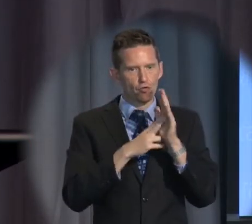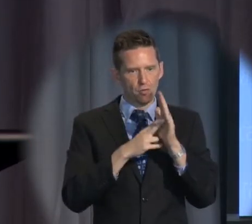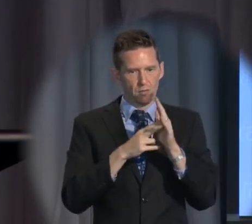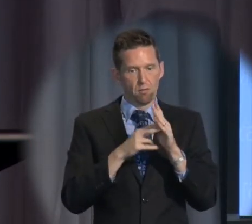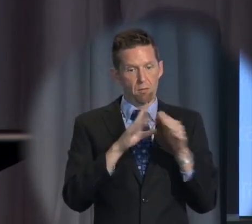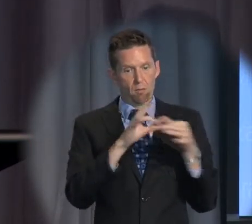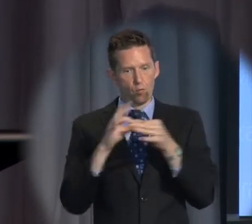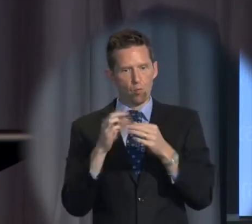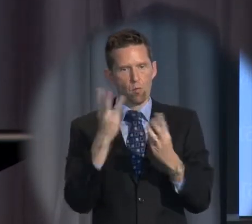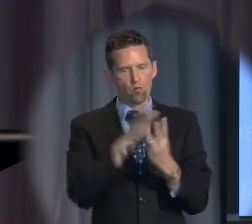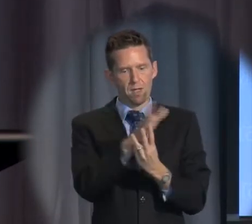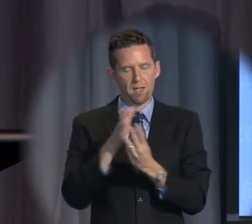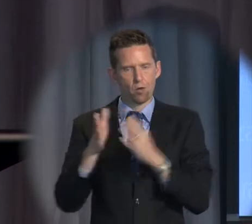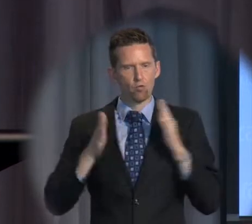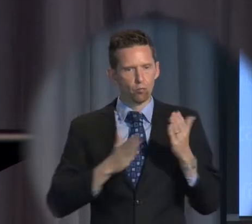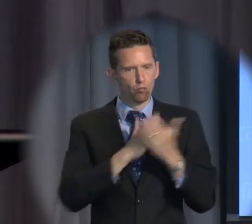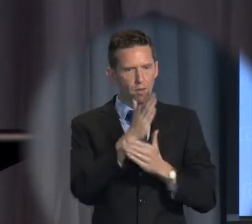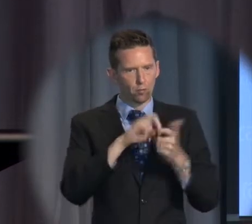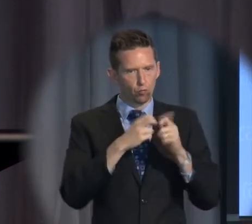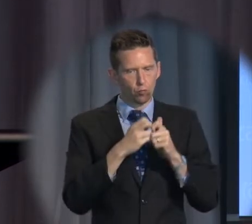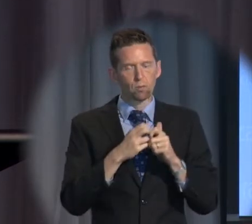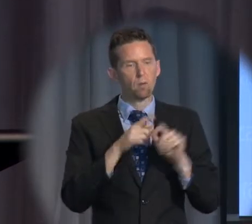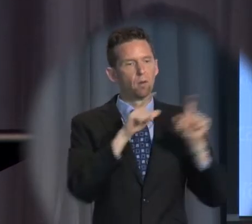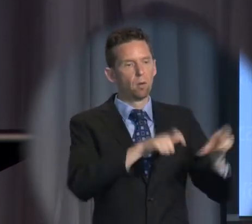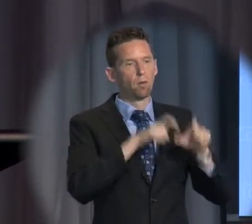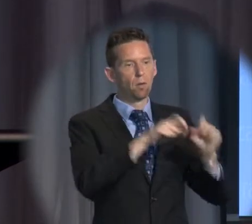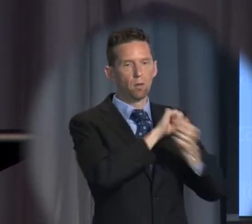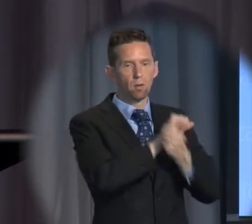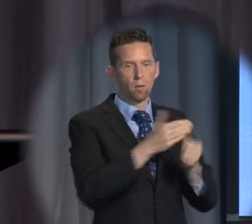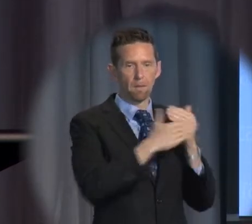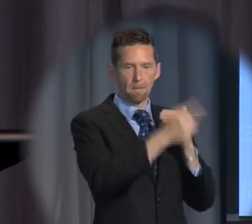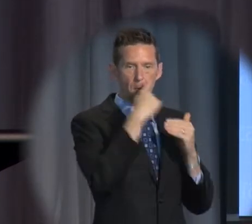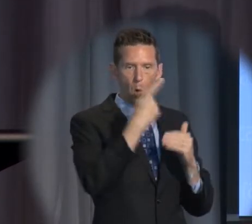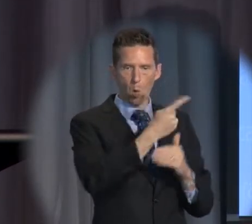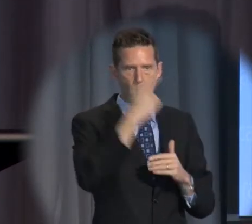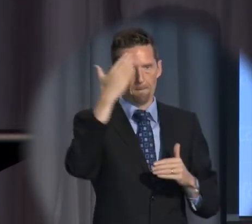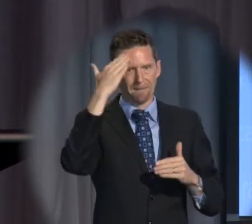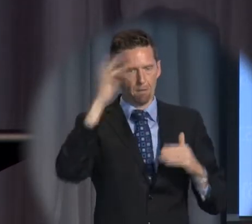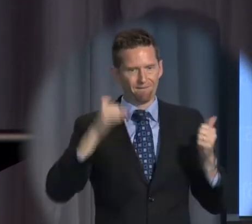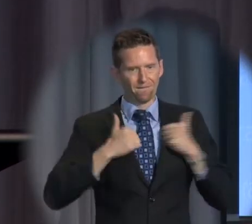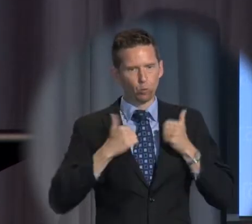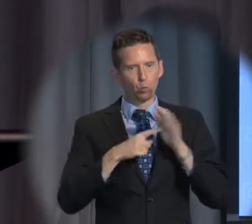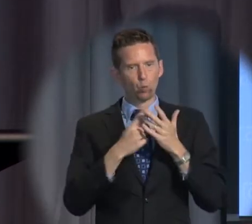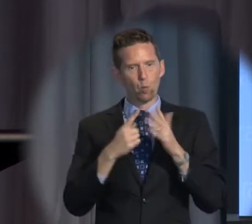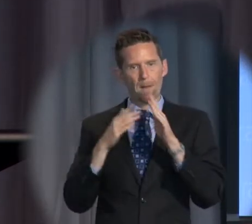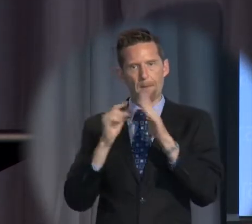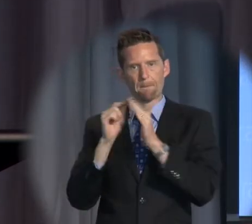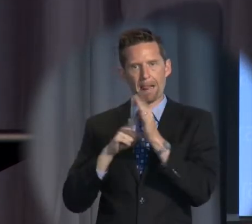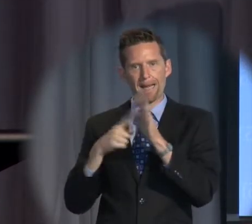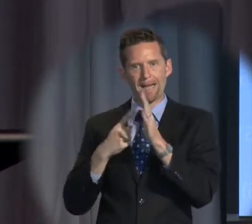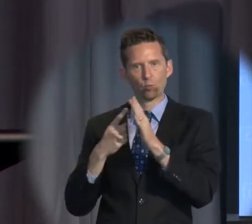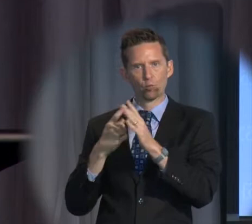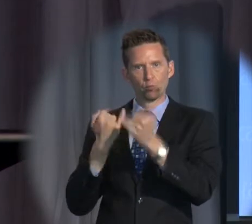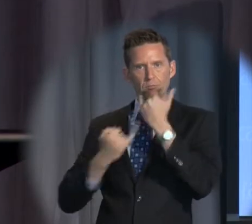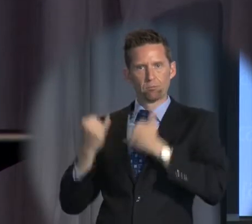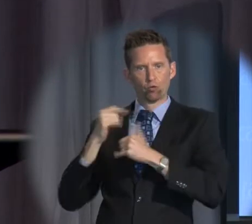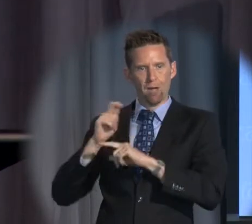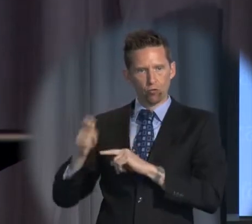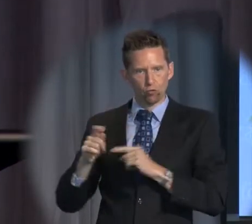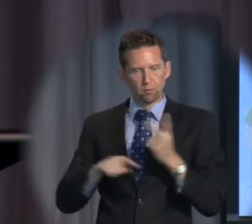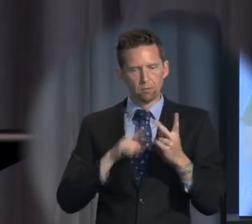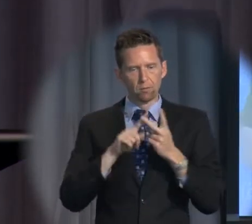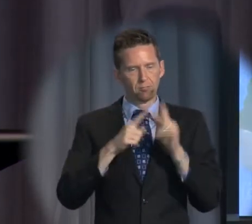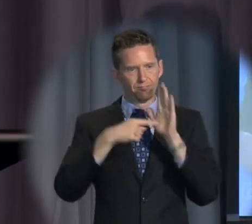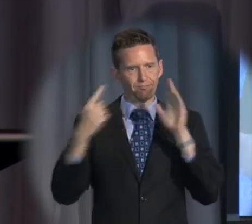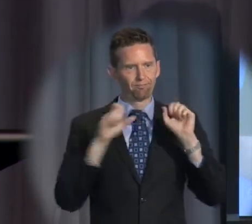issues. The long-term imprisonment of those who are mentally unfit to plead to criminal charges, the indefinite mandatory detention of